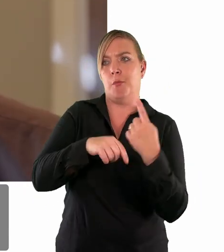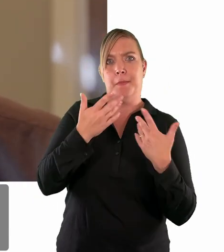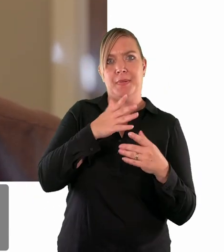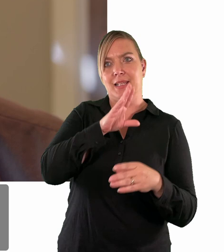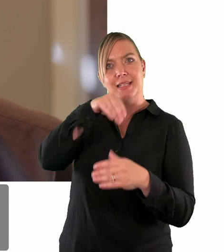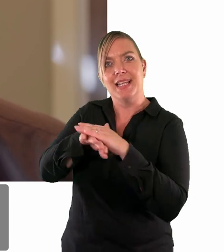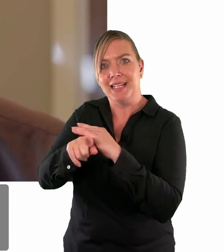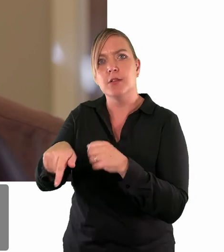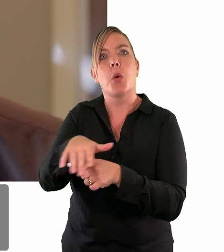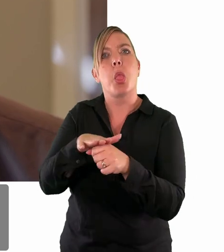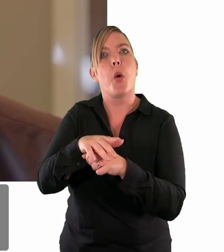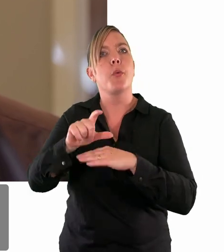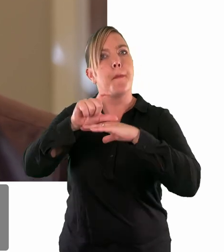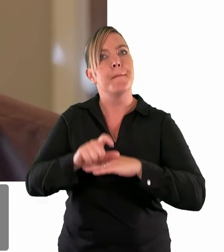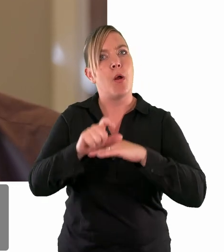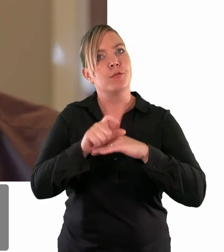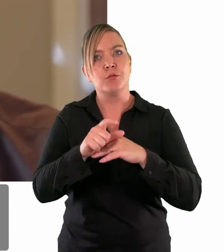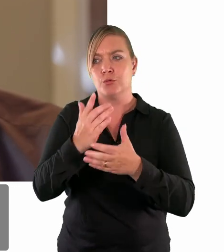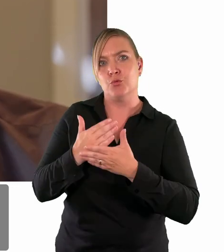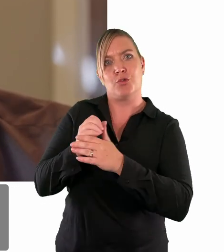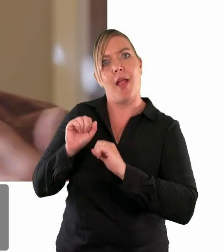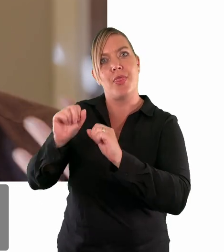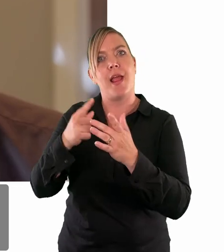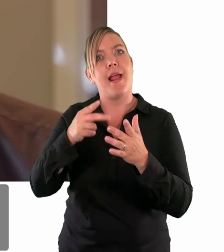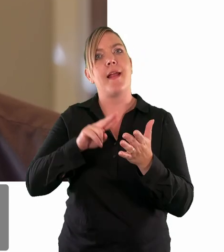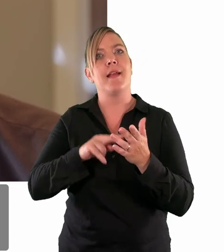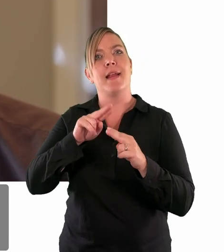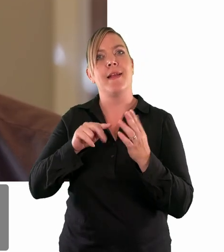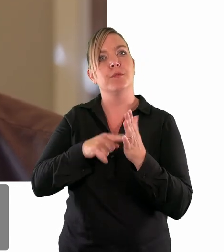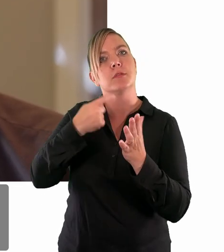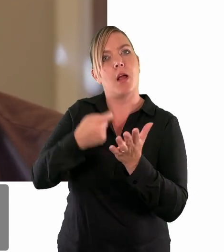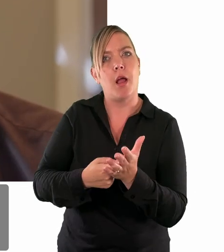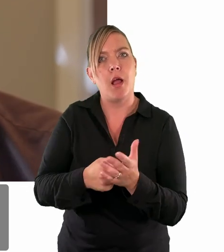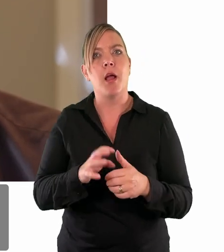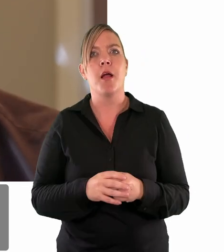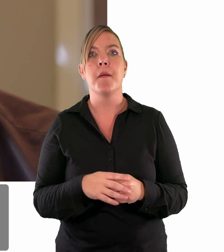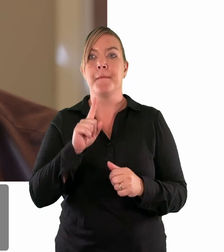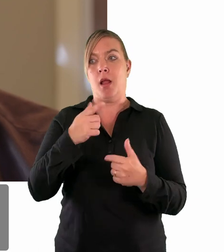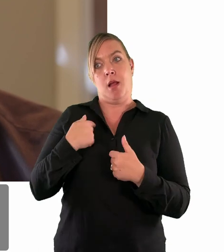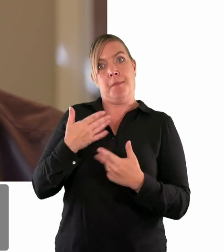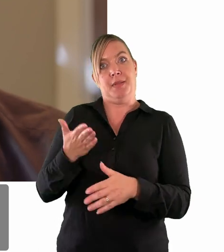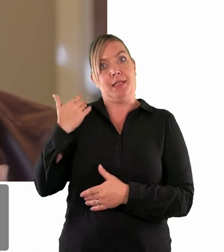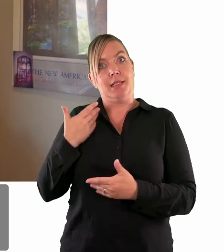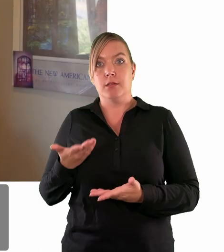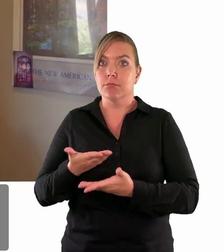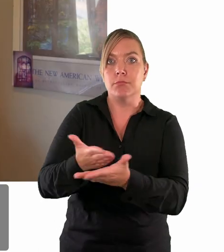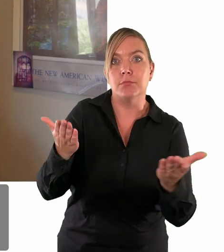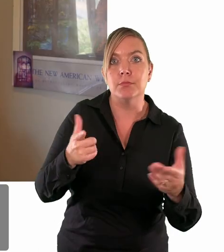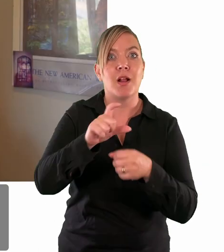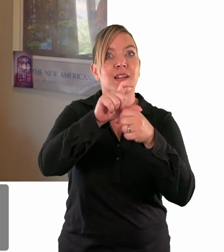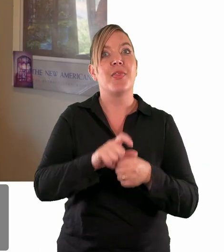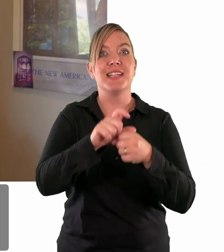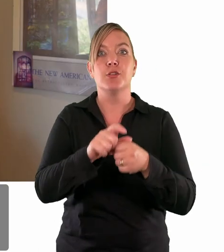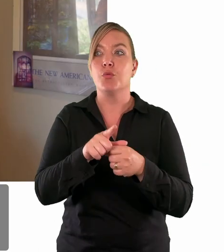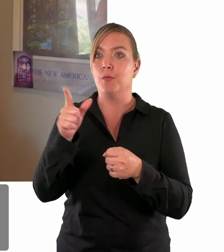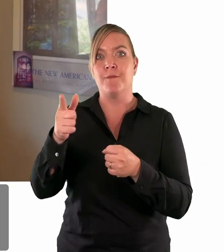into to share with them in their iftar but we were able to offer the cathedrals a place for the local muslim community to come to